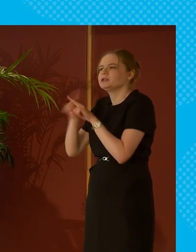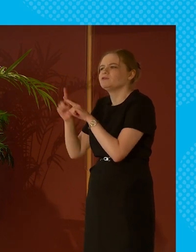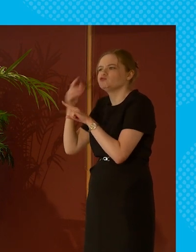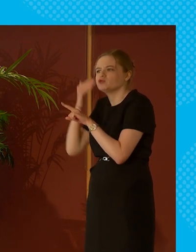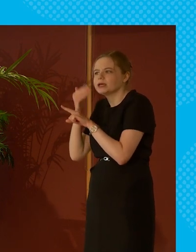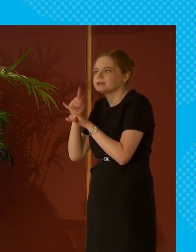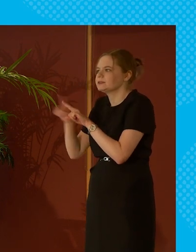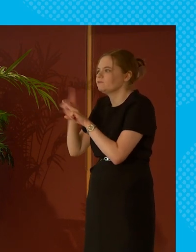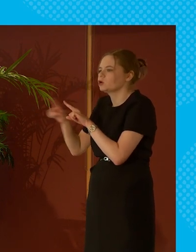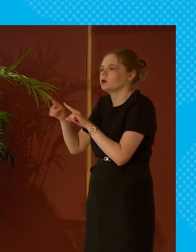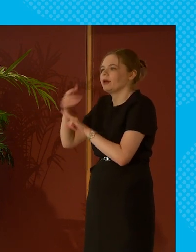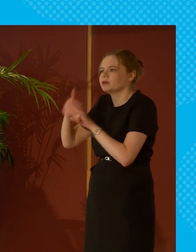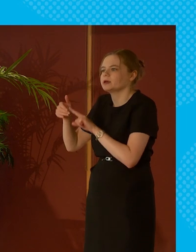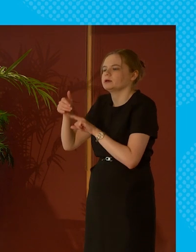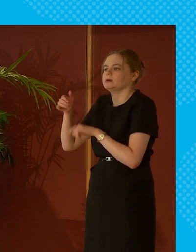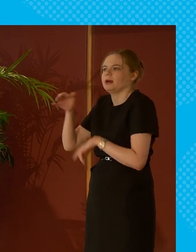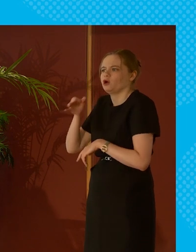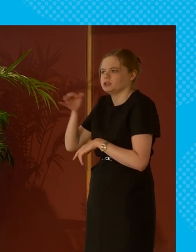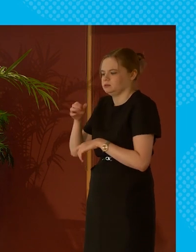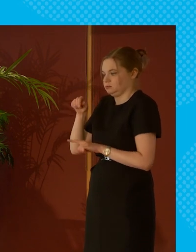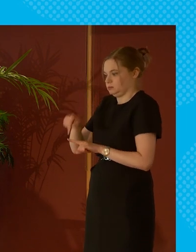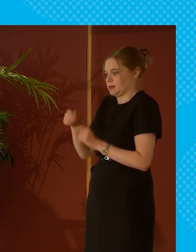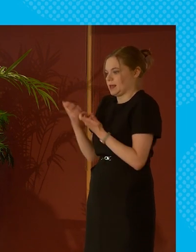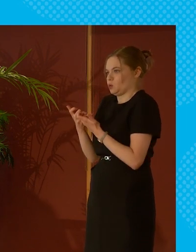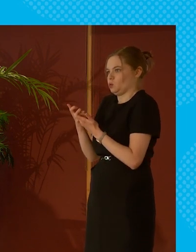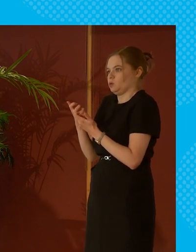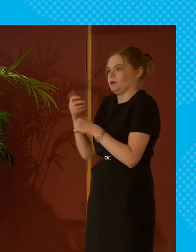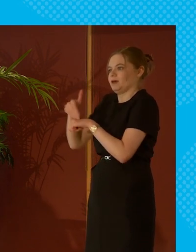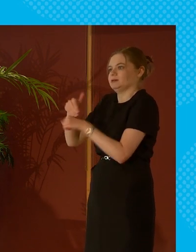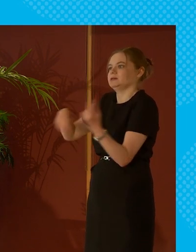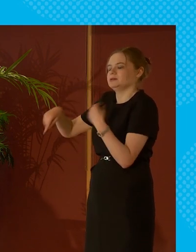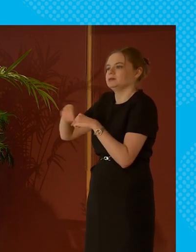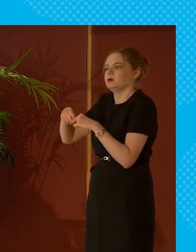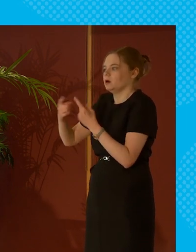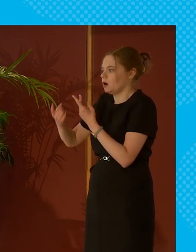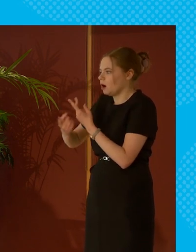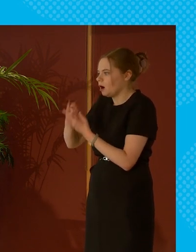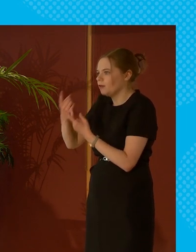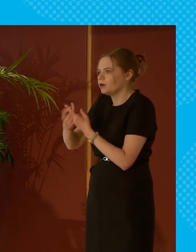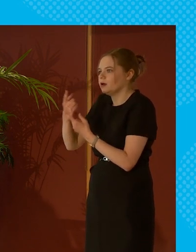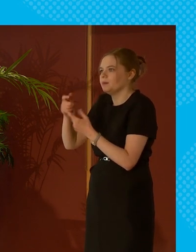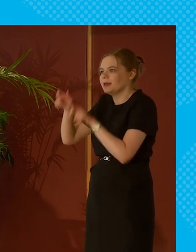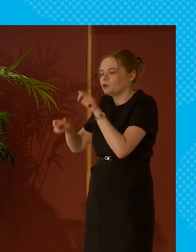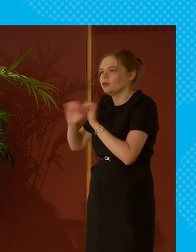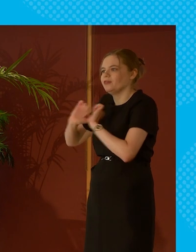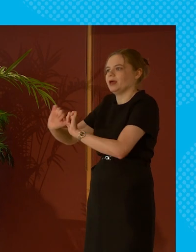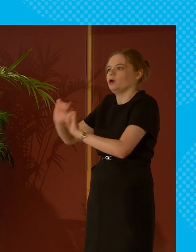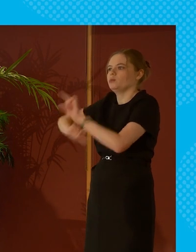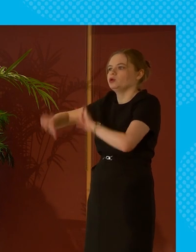minority groups what is the effect of these ethnic minorities the other members of their society